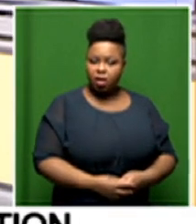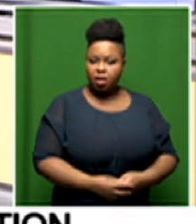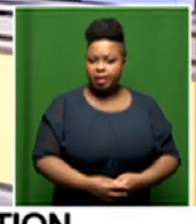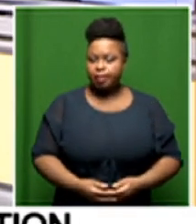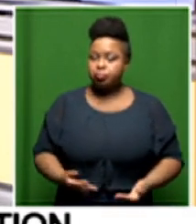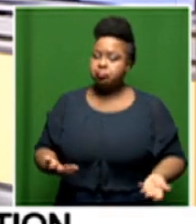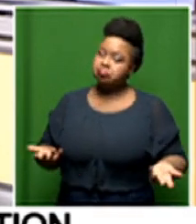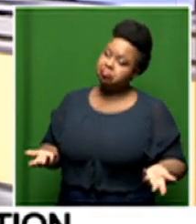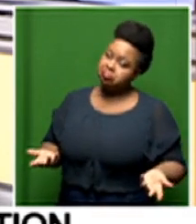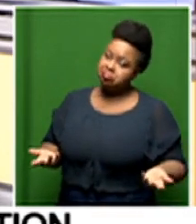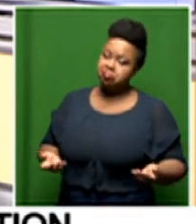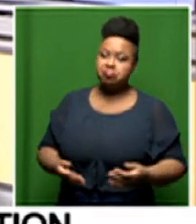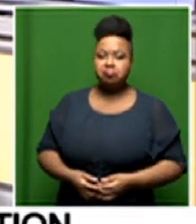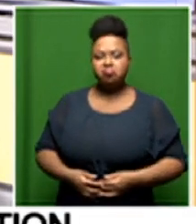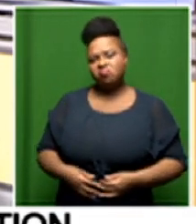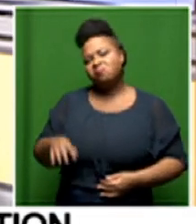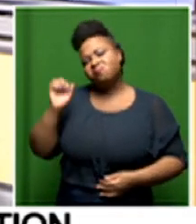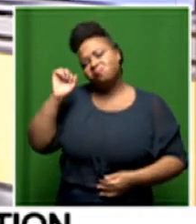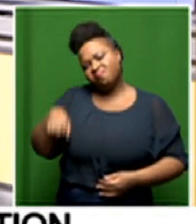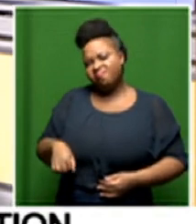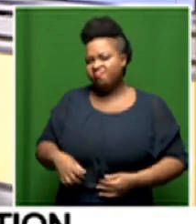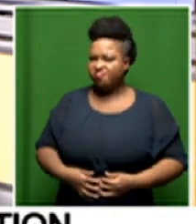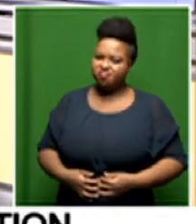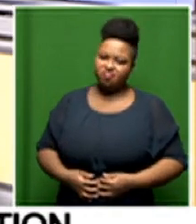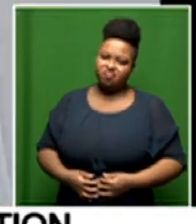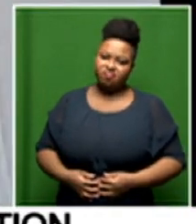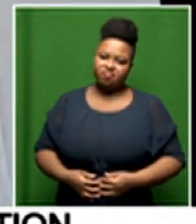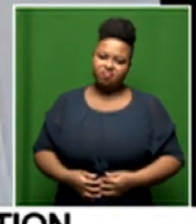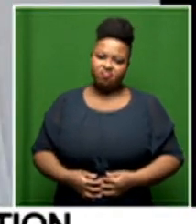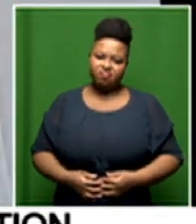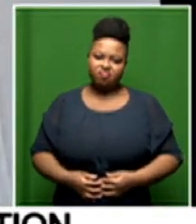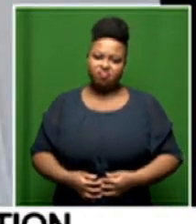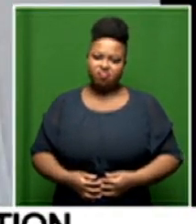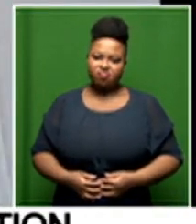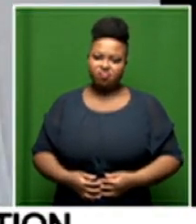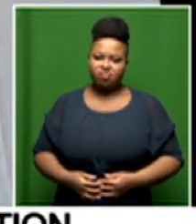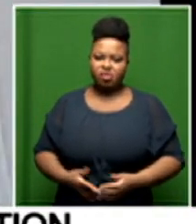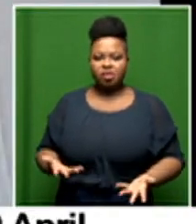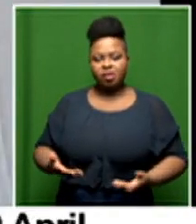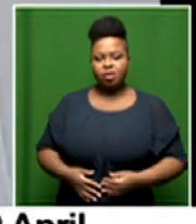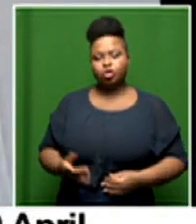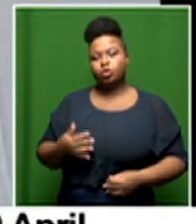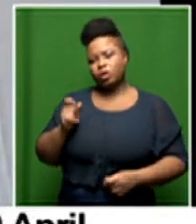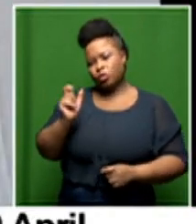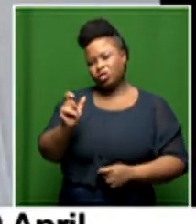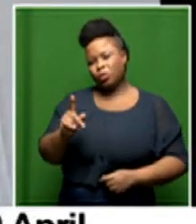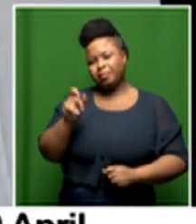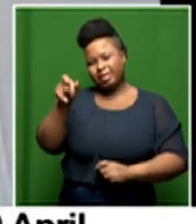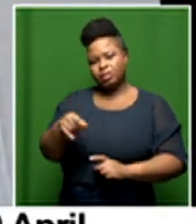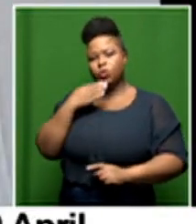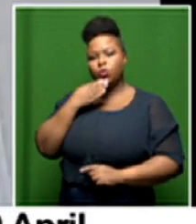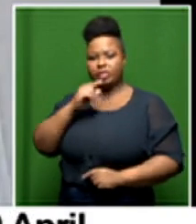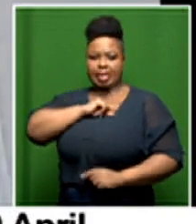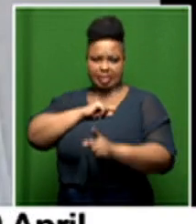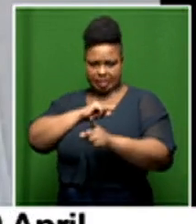well um of course the will i'll use the word perpetrator for now any